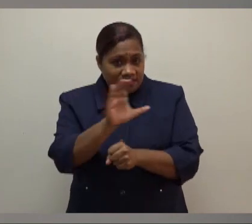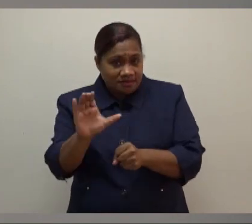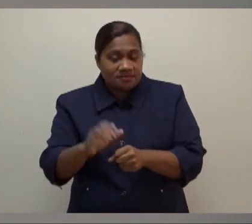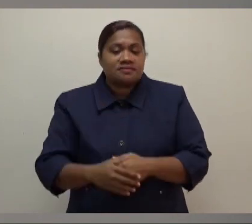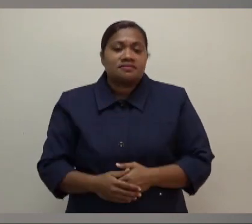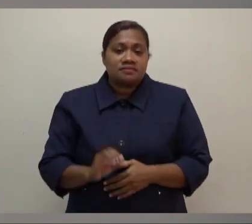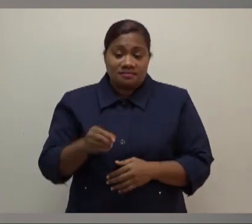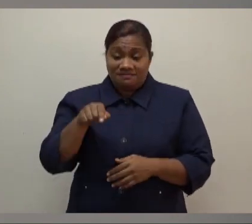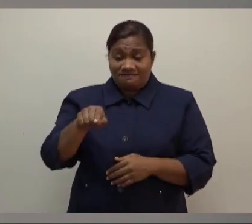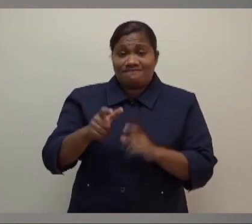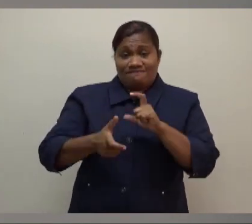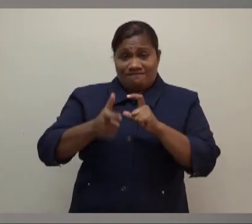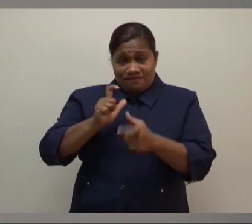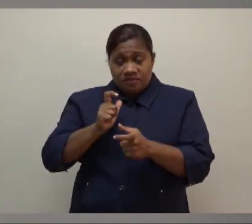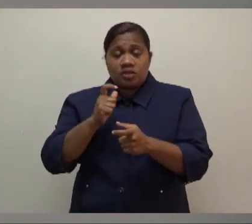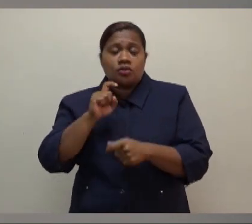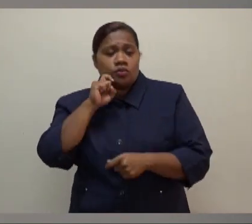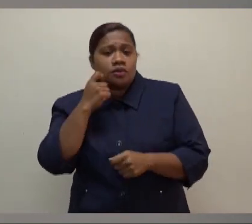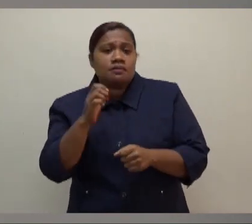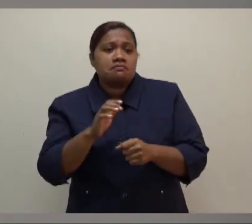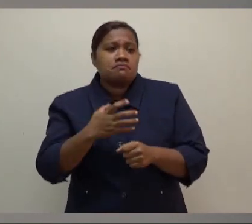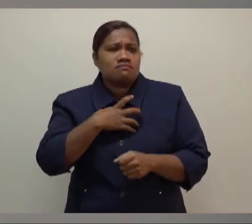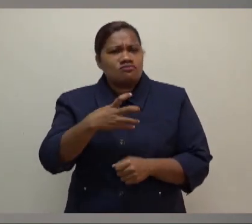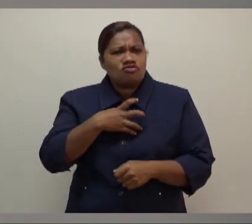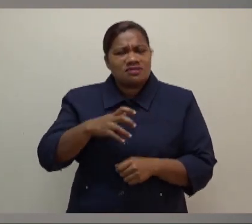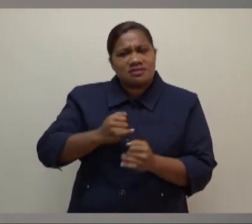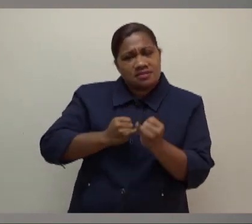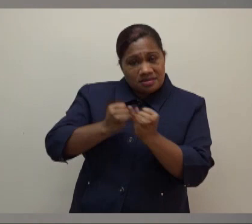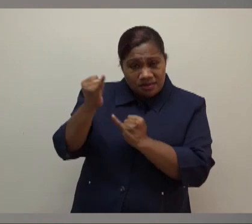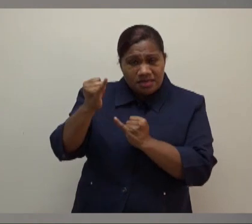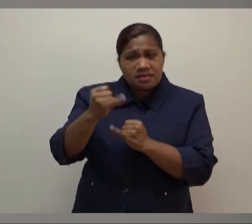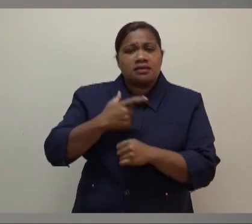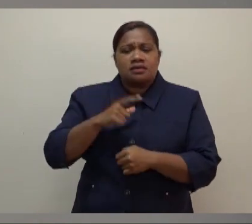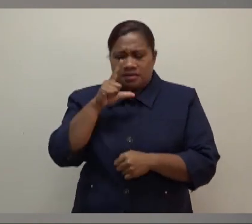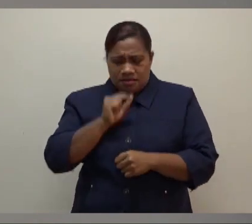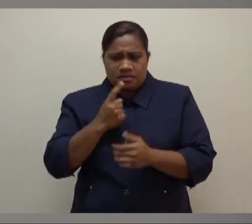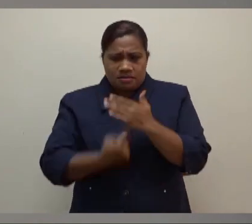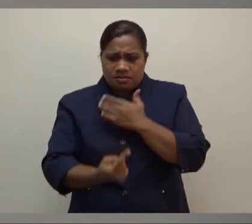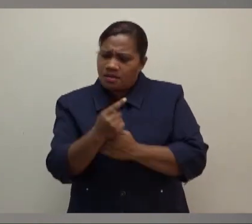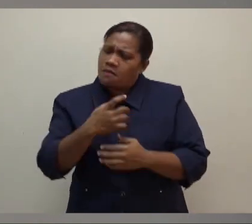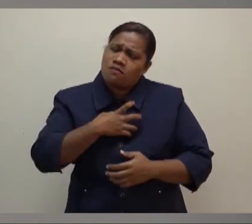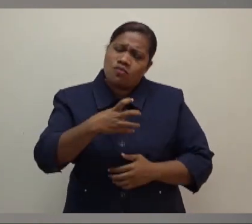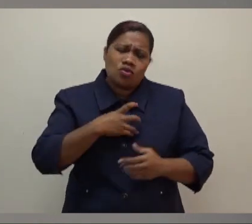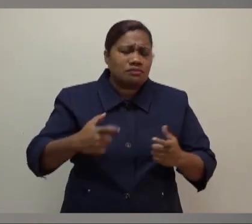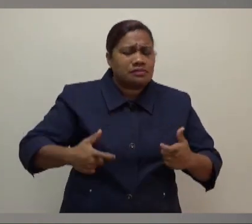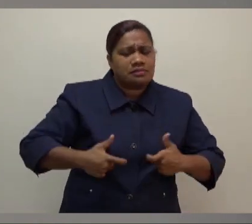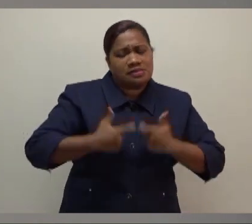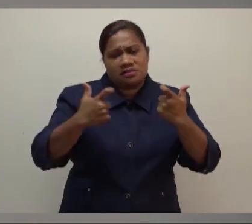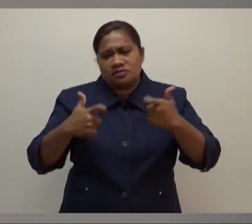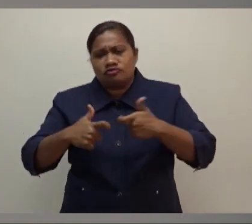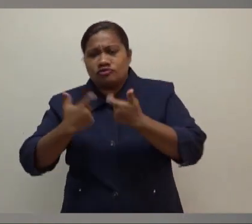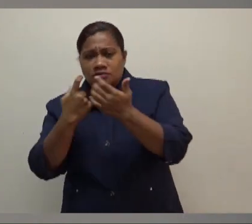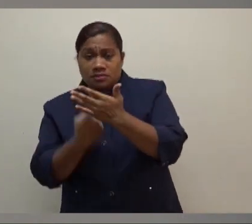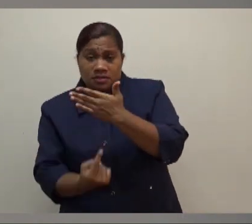more uncertainty and would have made the crisis worse with many more severe socioeconomic challenges. Governments